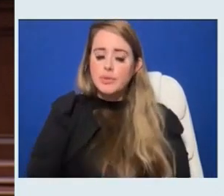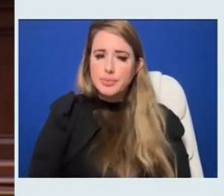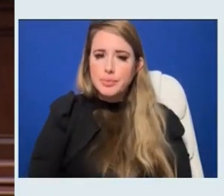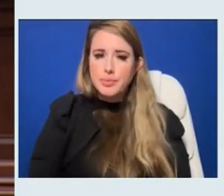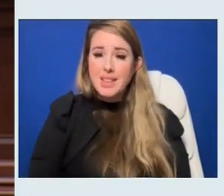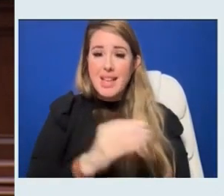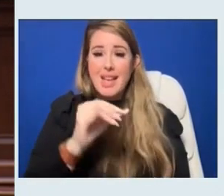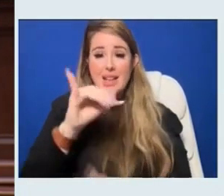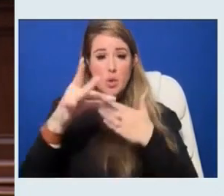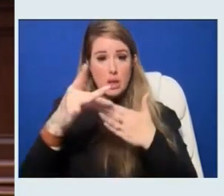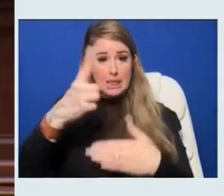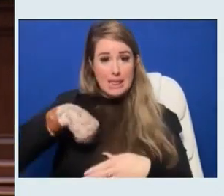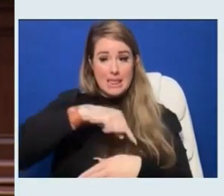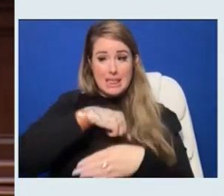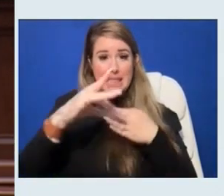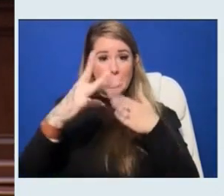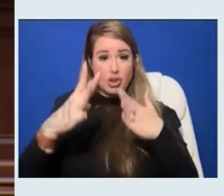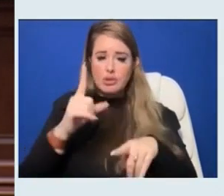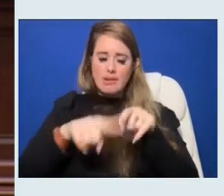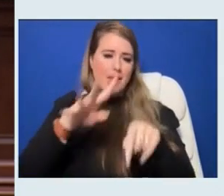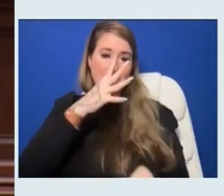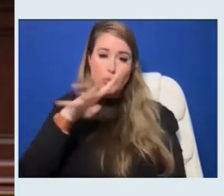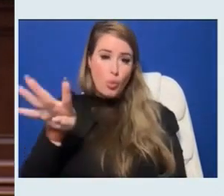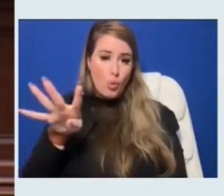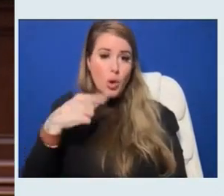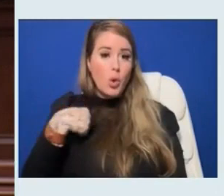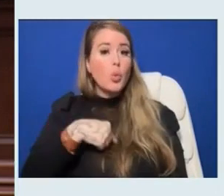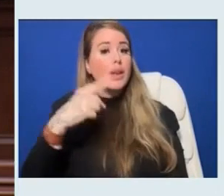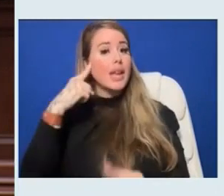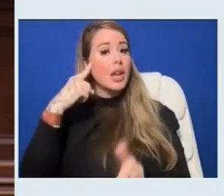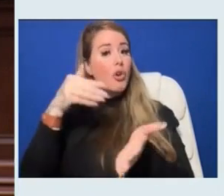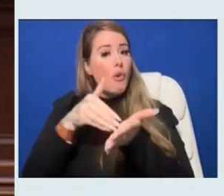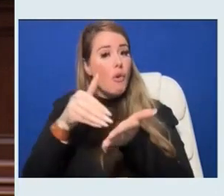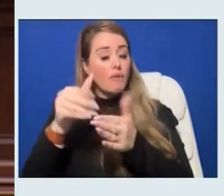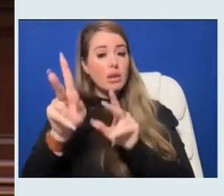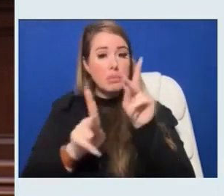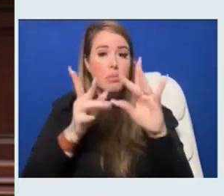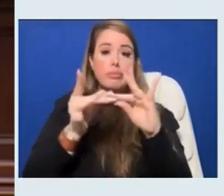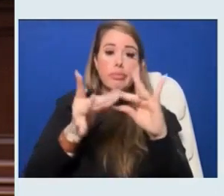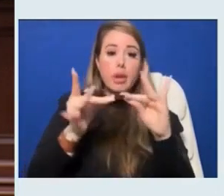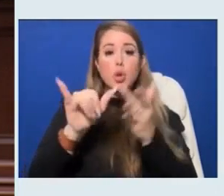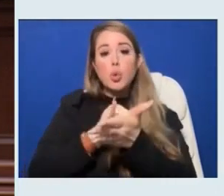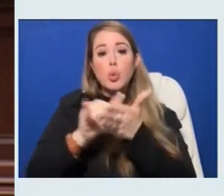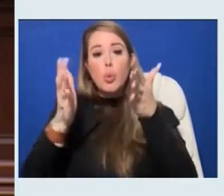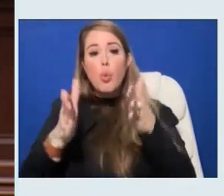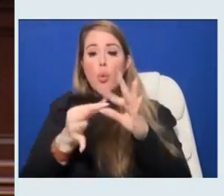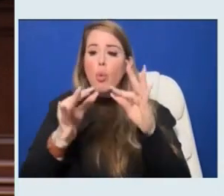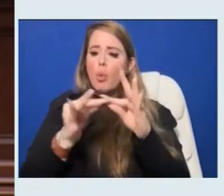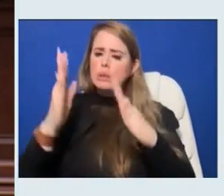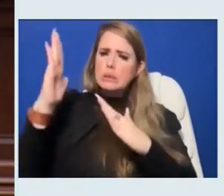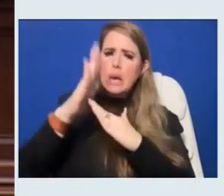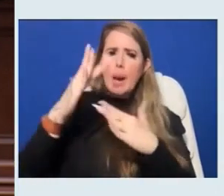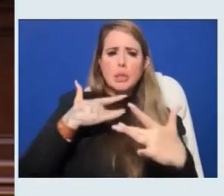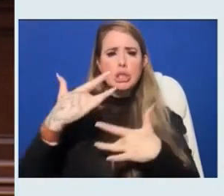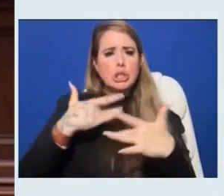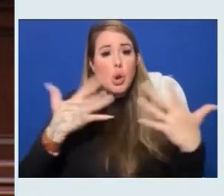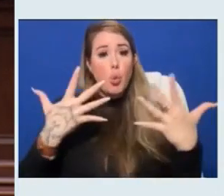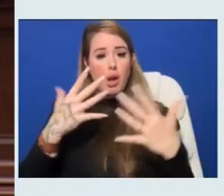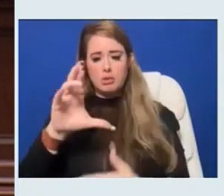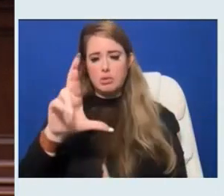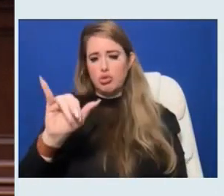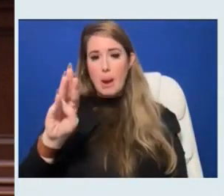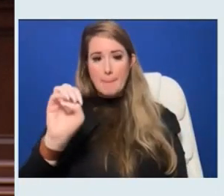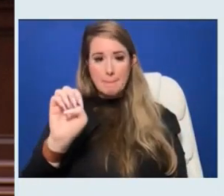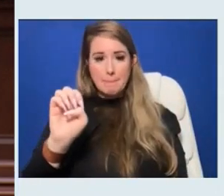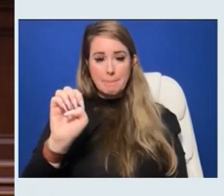as leaders, we cannot ignore that. When we hear so often from New Yorkers that their top concern is crime. And